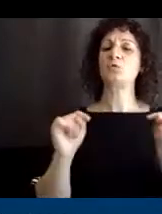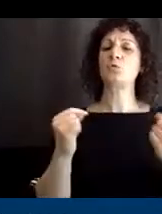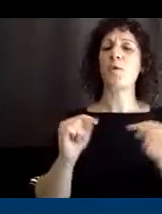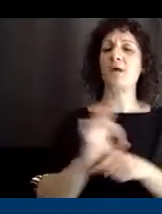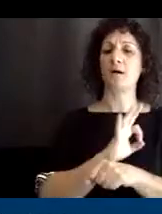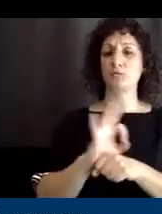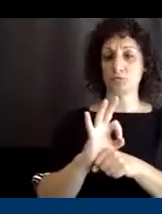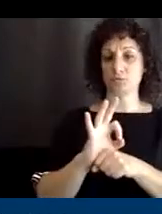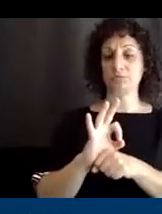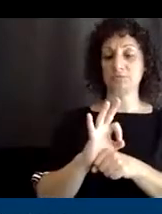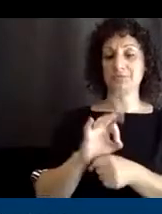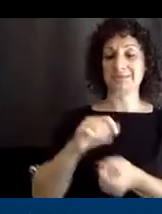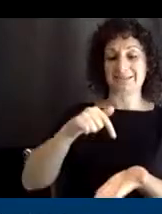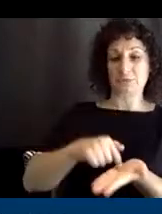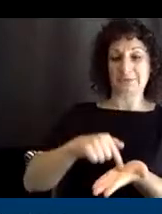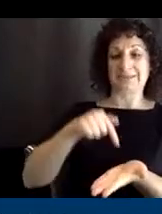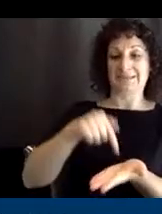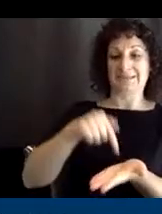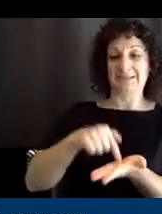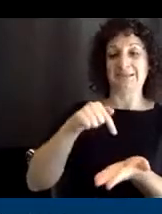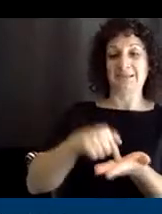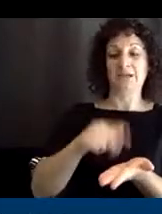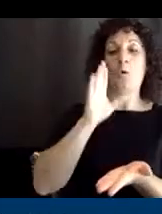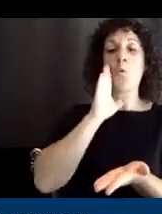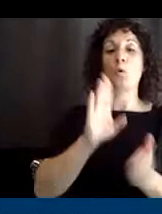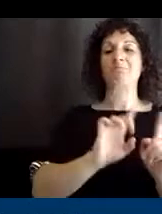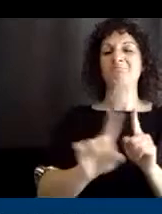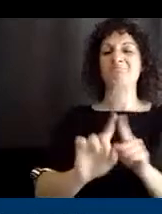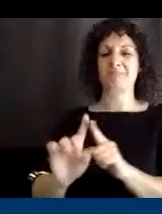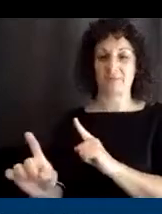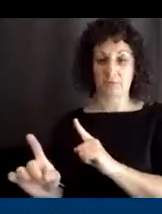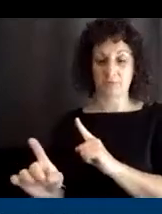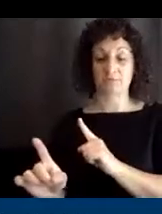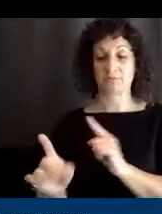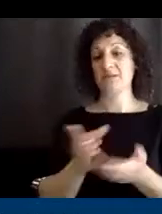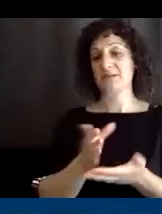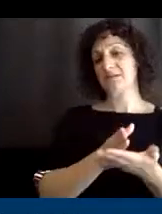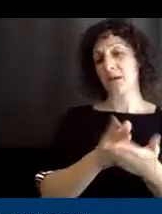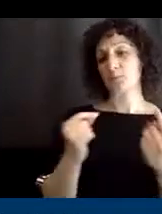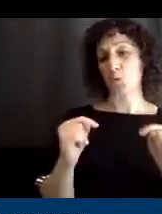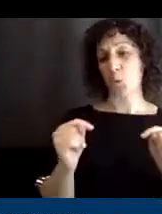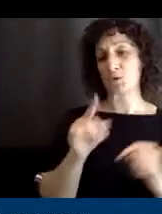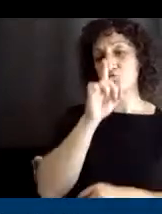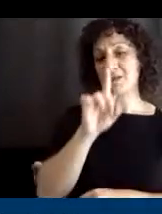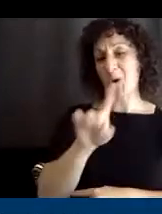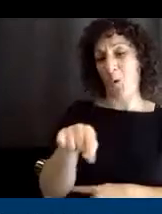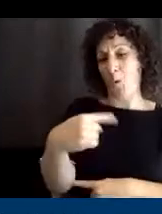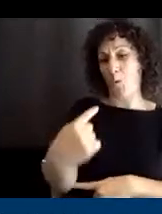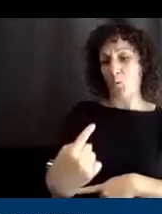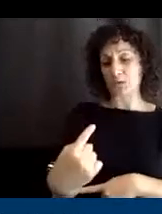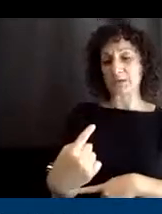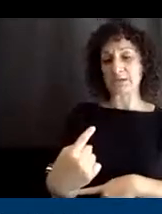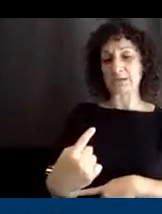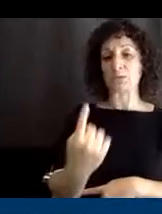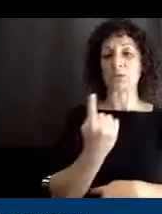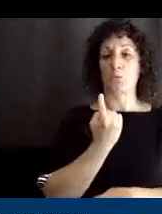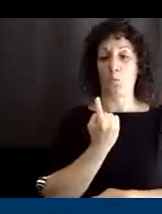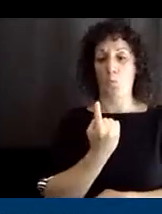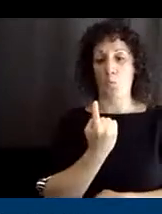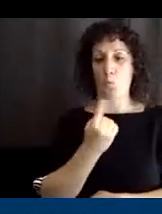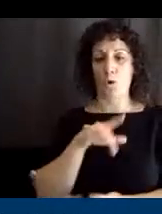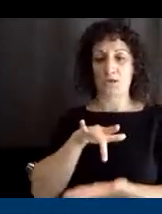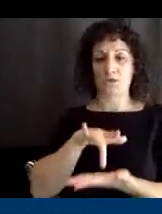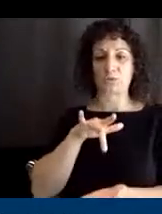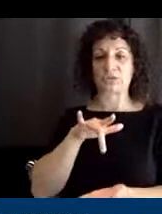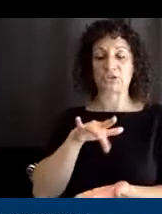switch will do different things. And some toys really can only be activated with one switch if they only have